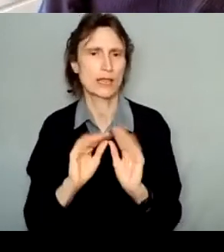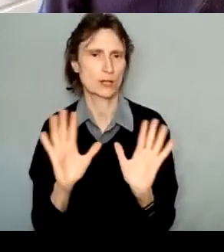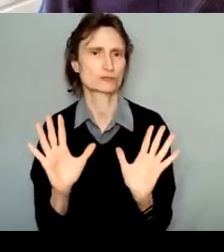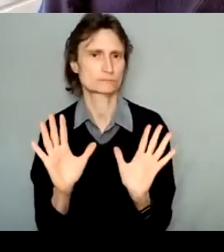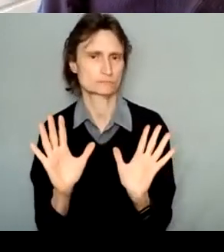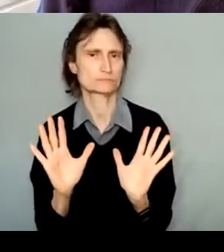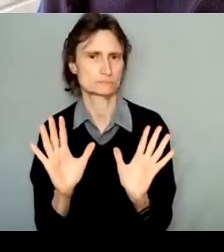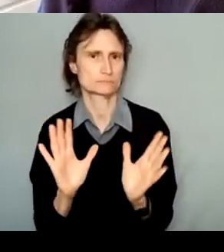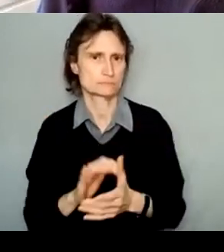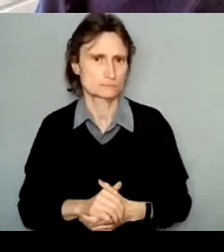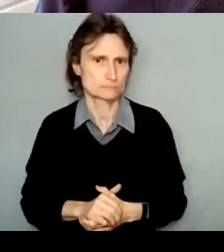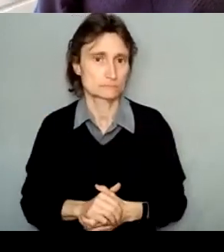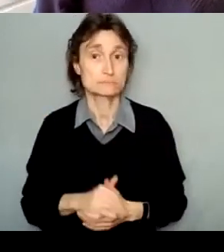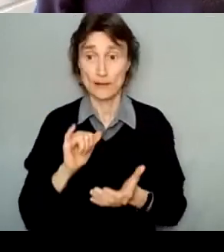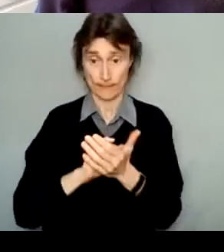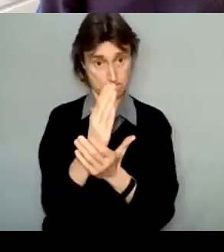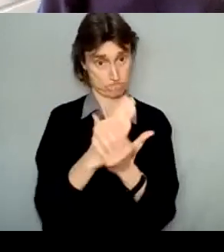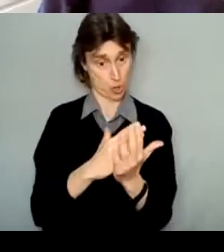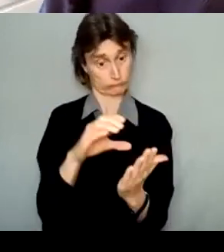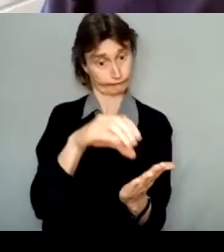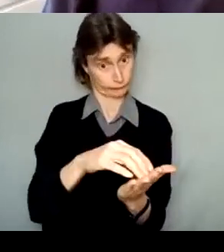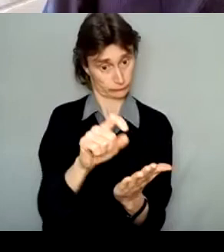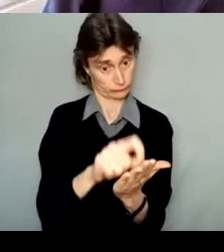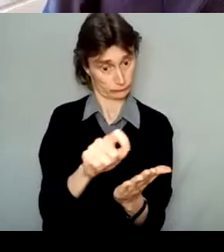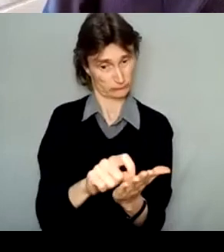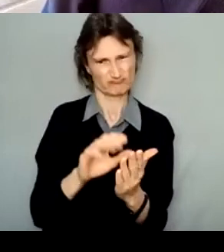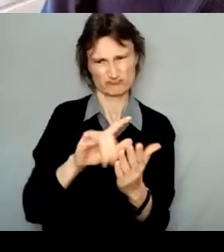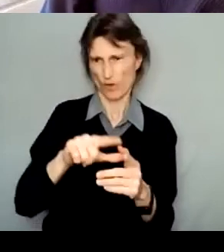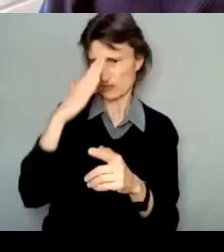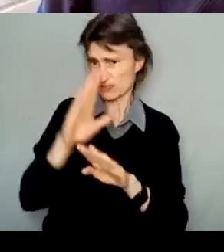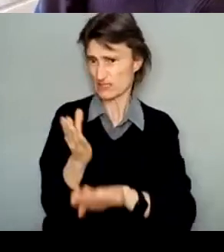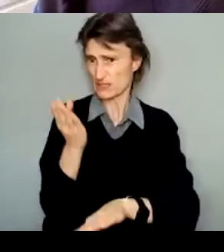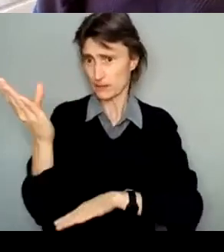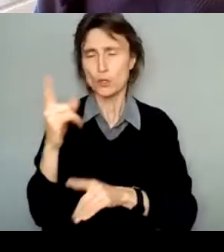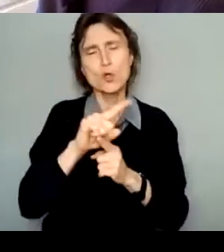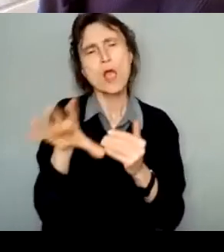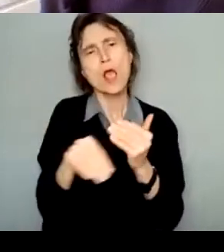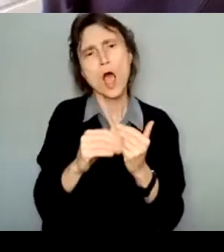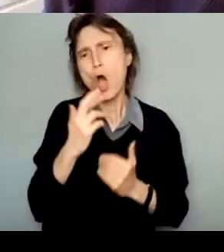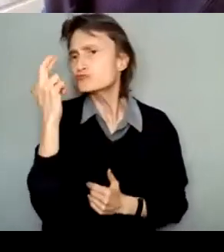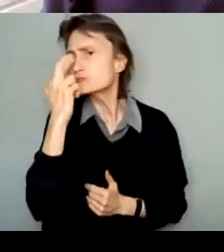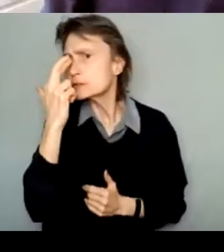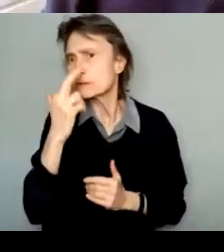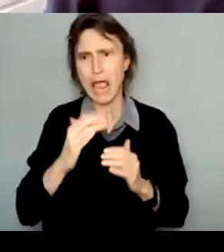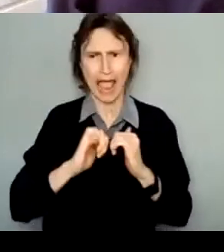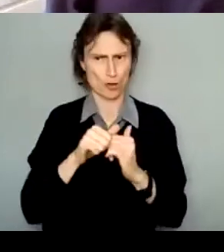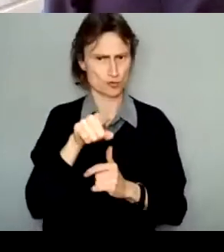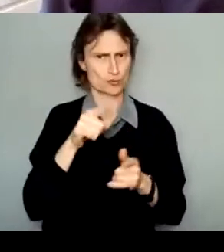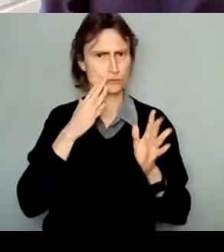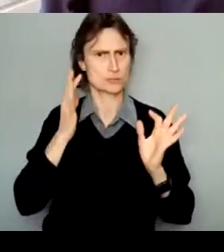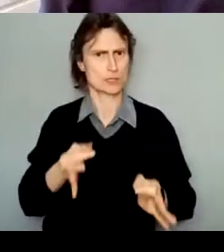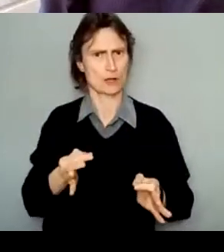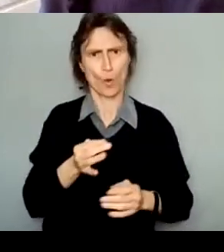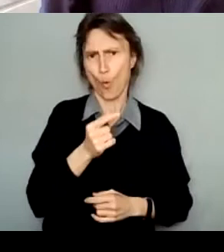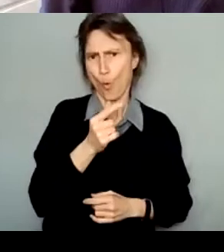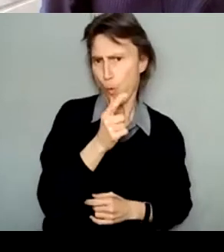When it comes to this section, you may want to include some information or rationale for how you came to decide the who, what, when,